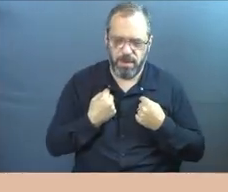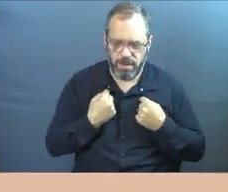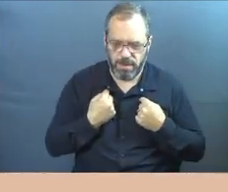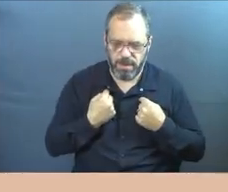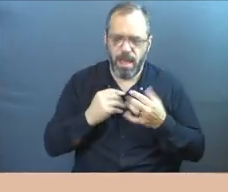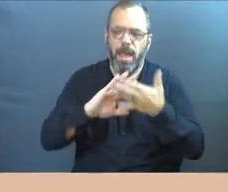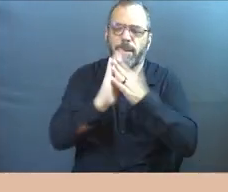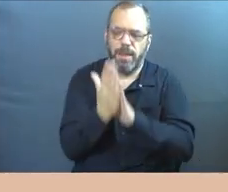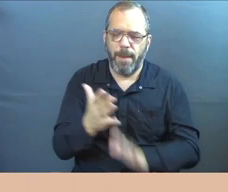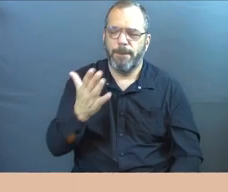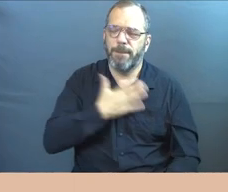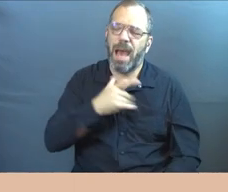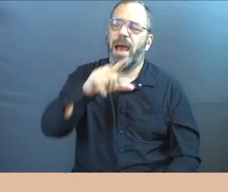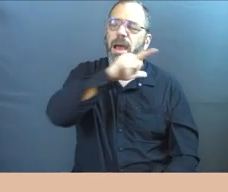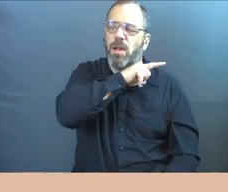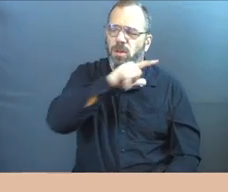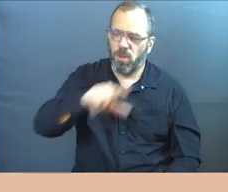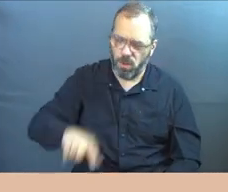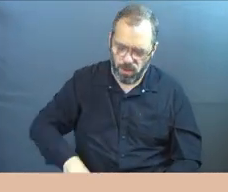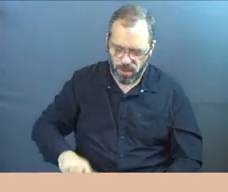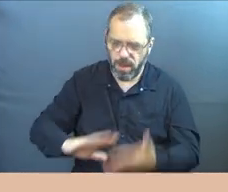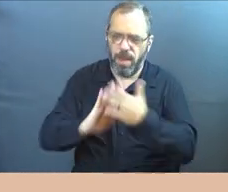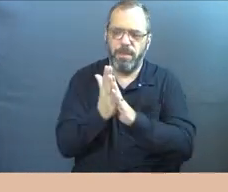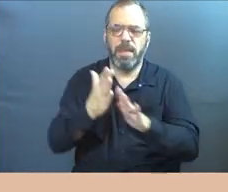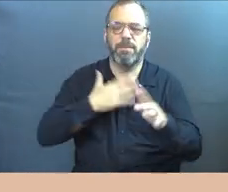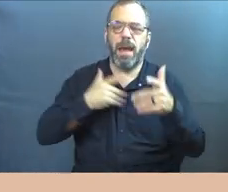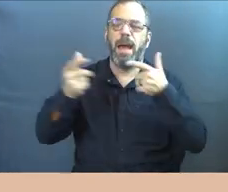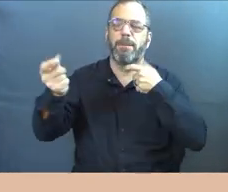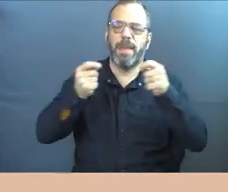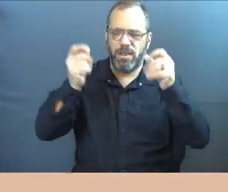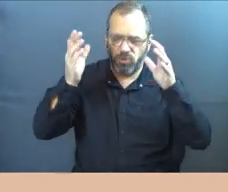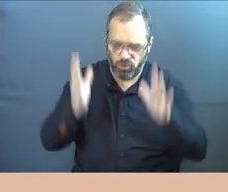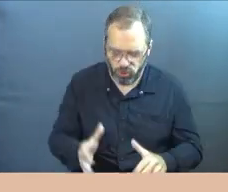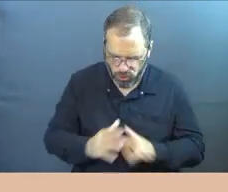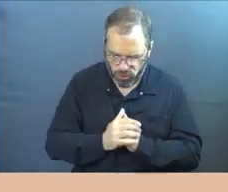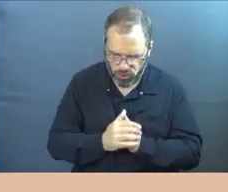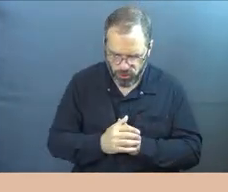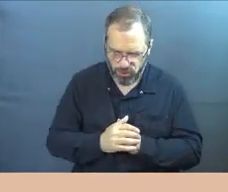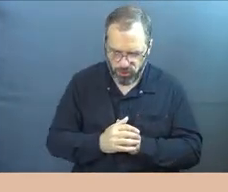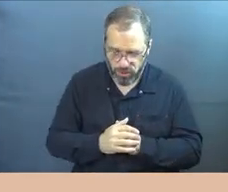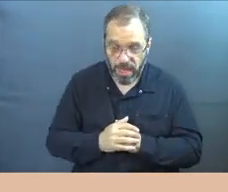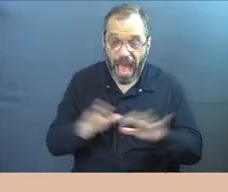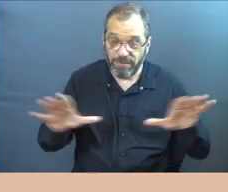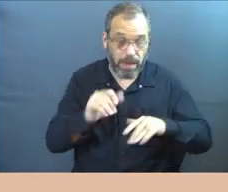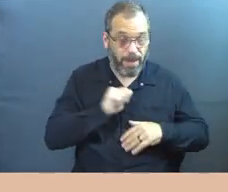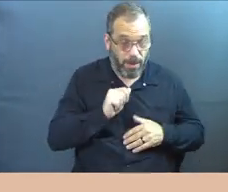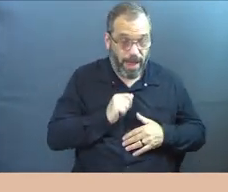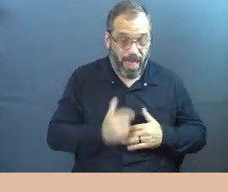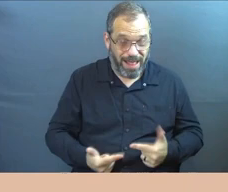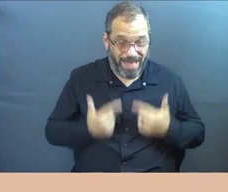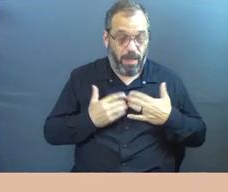Be my Lord. Be my master. I've done it my way.